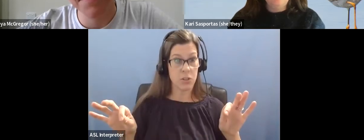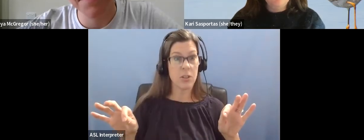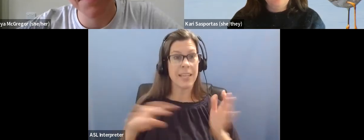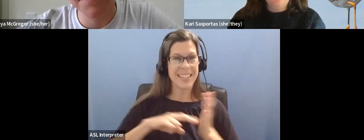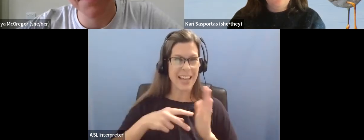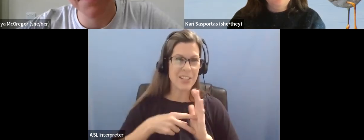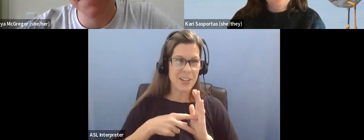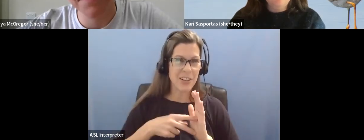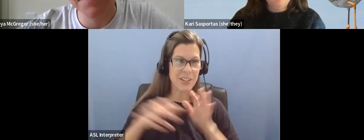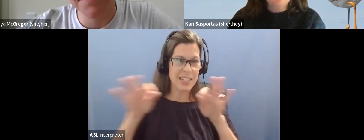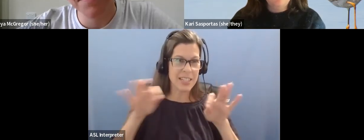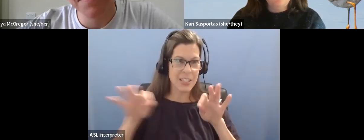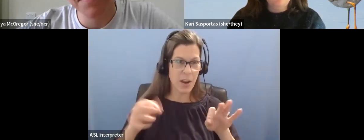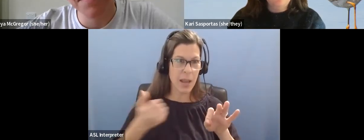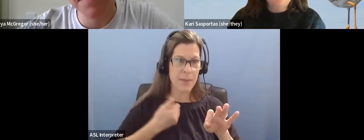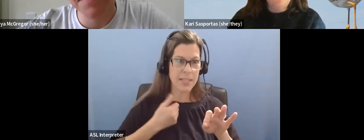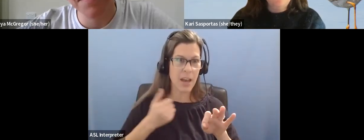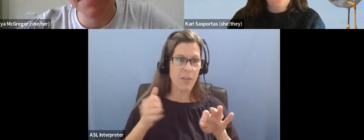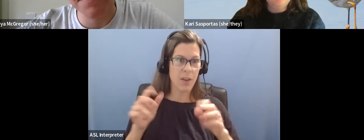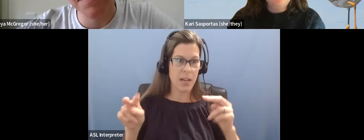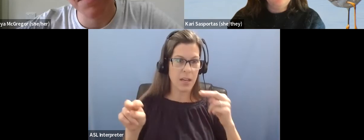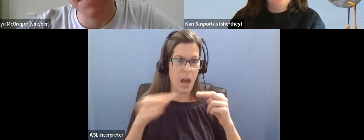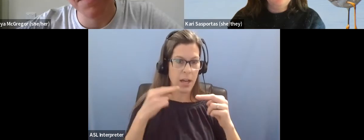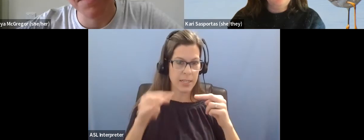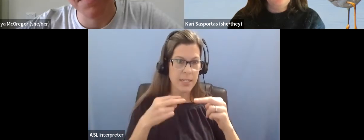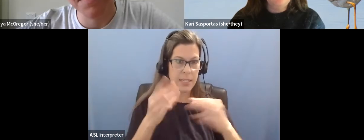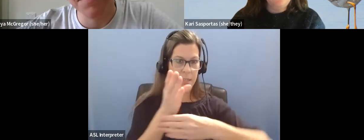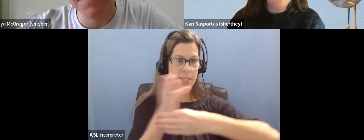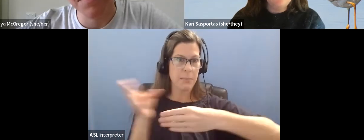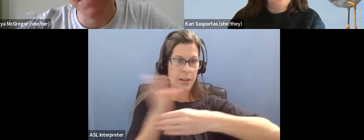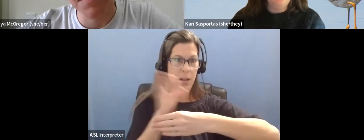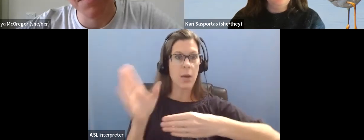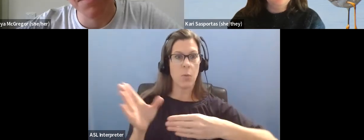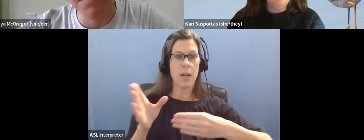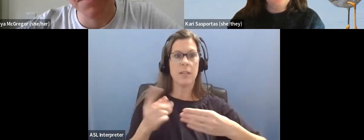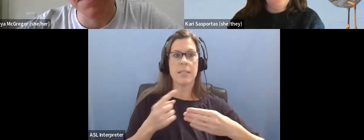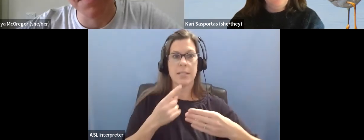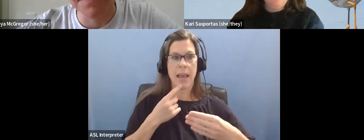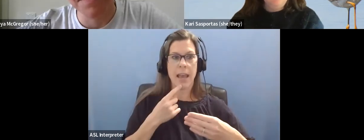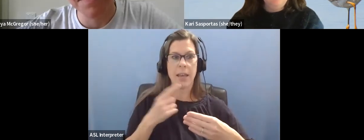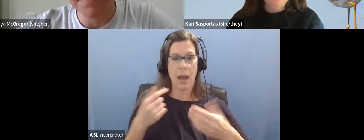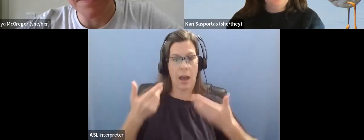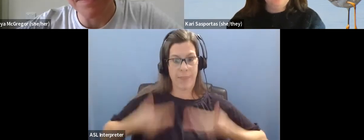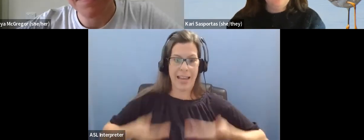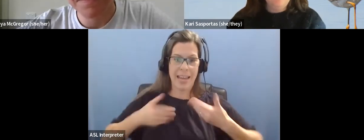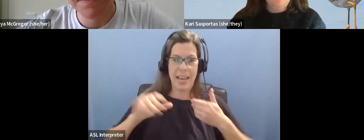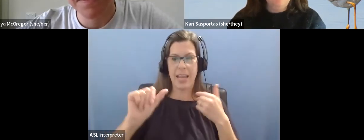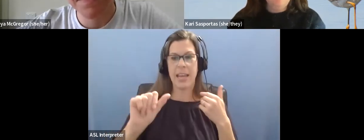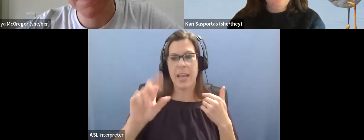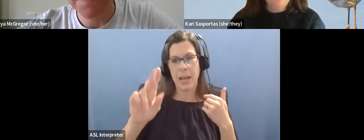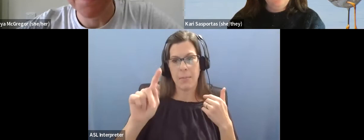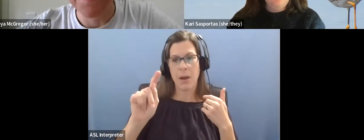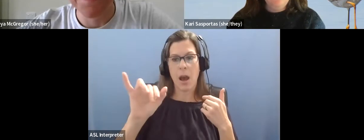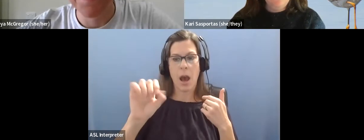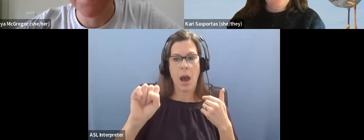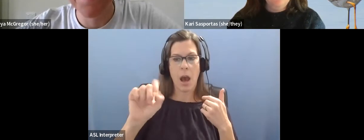I describe myself on the autism spectrum, I'm going to say that I'm autistic as opposed to a person with autism. We can talk a bit about